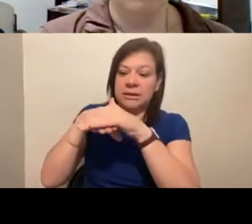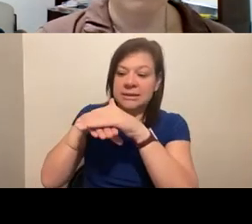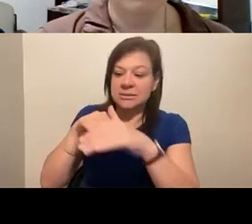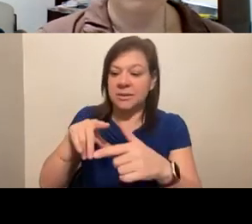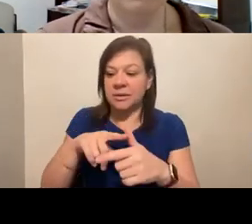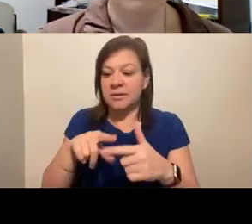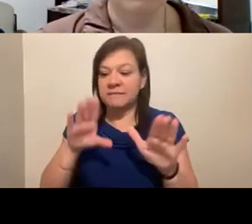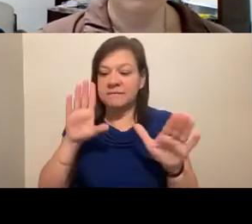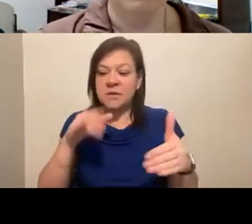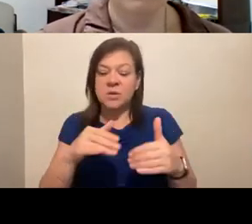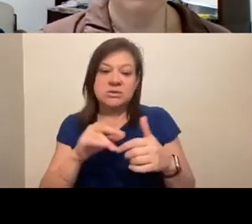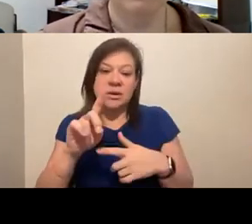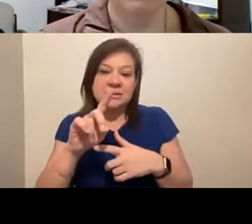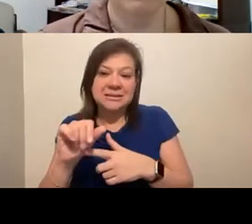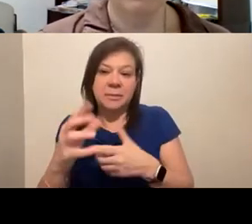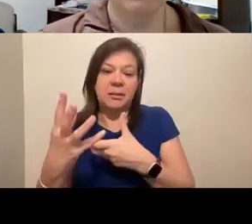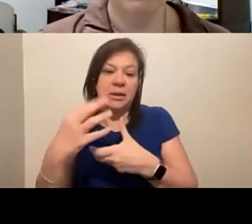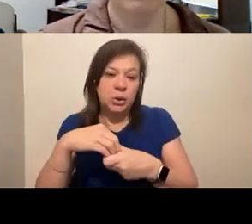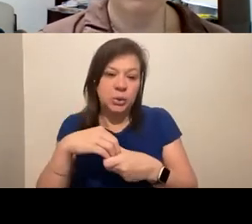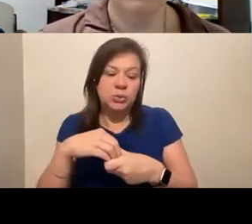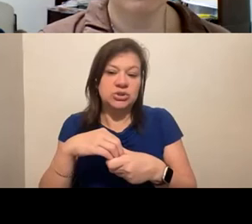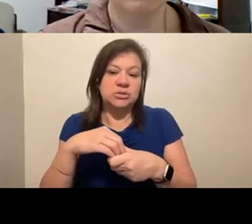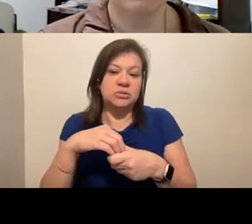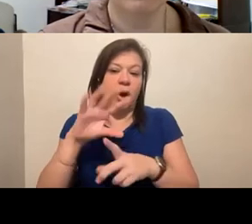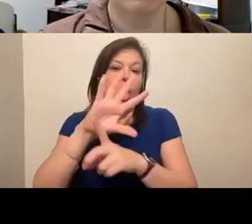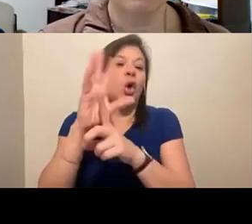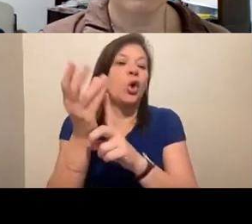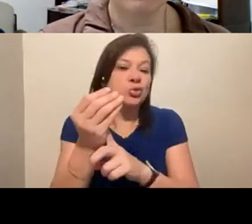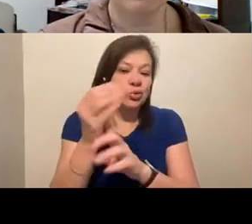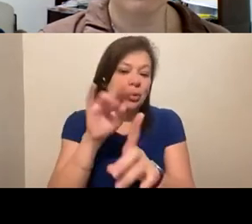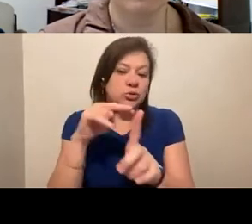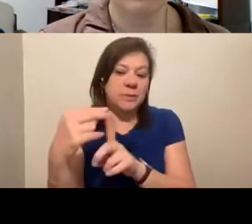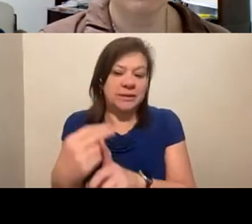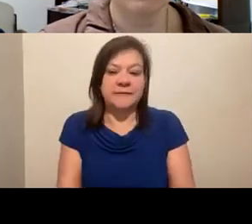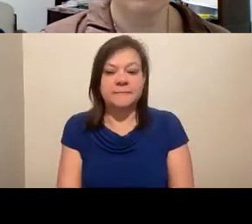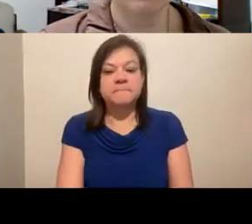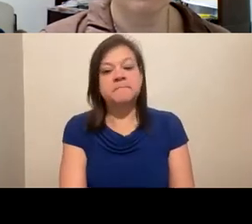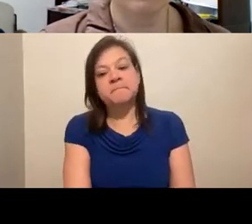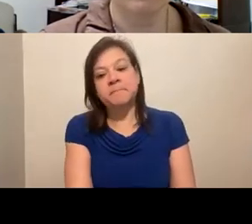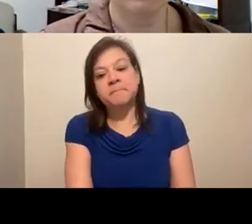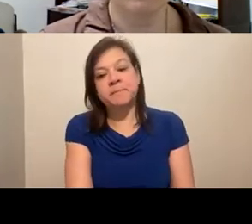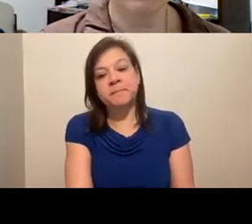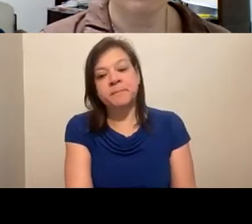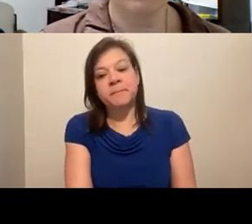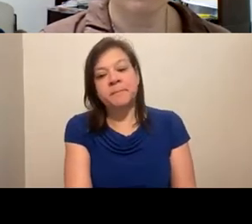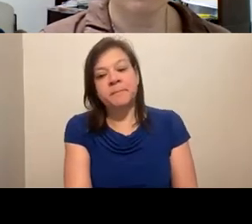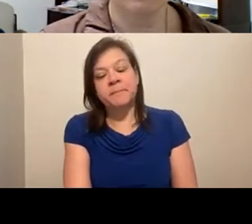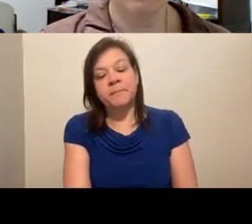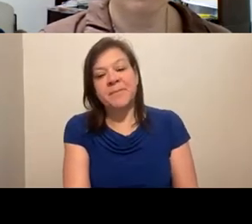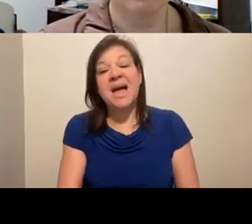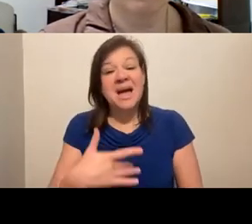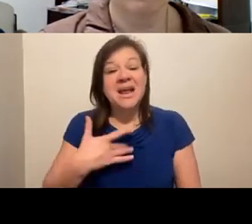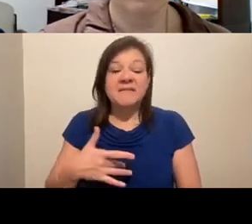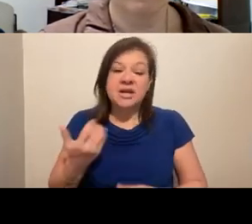on disability inclusion in the cultural sector. And it can feel very exhausting